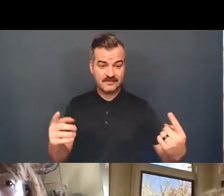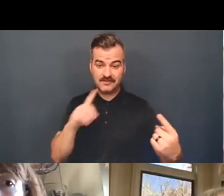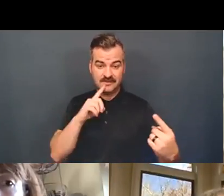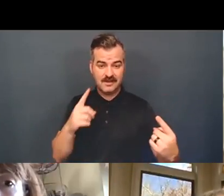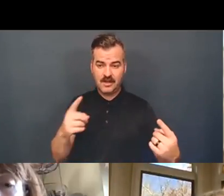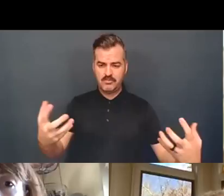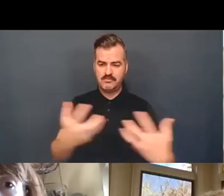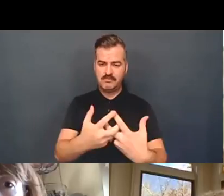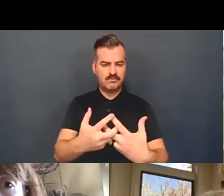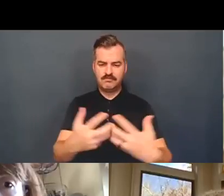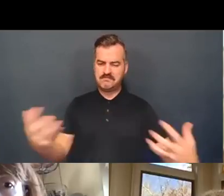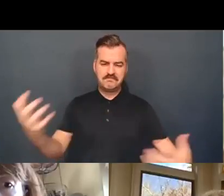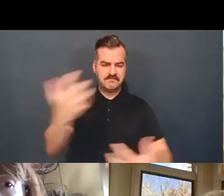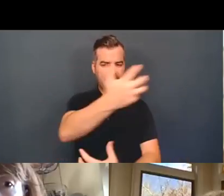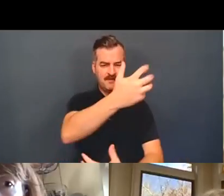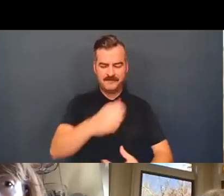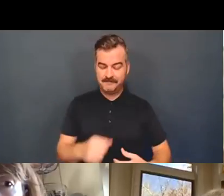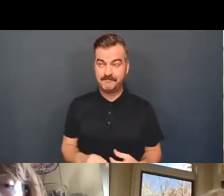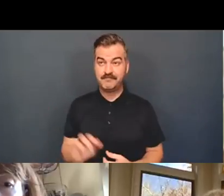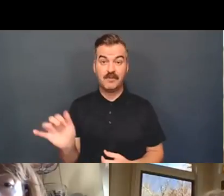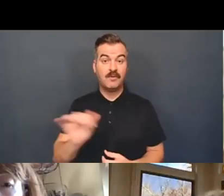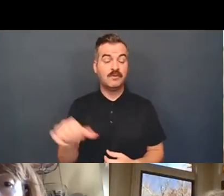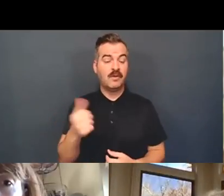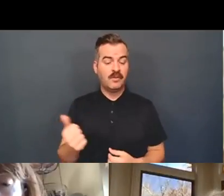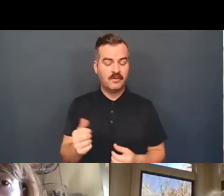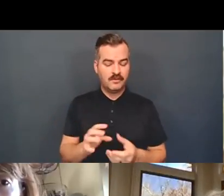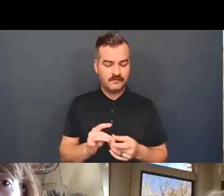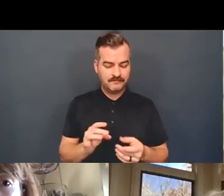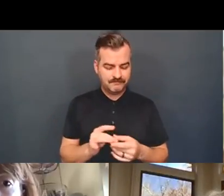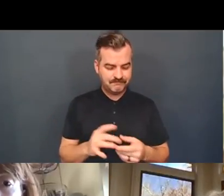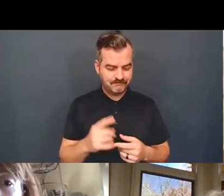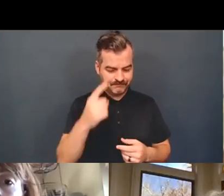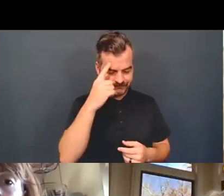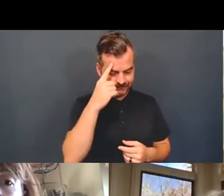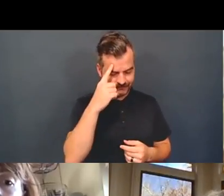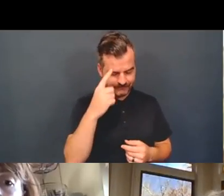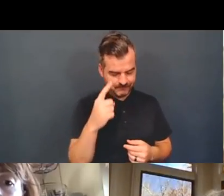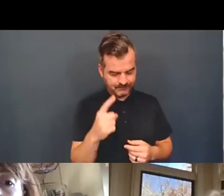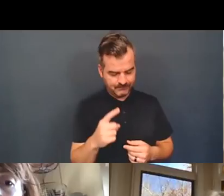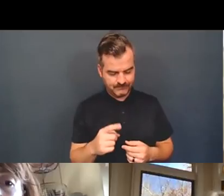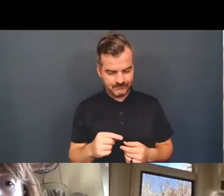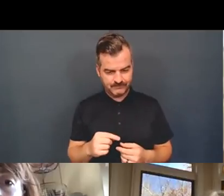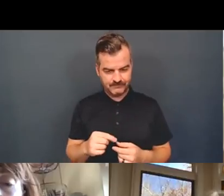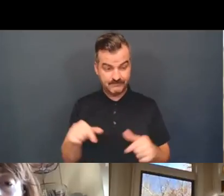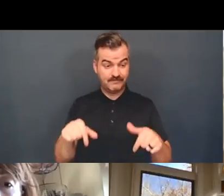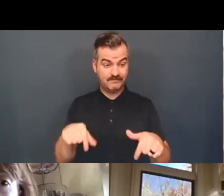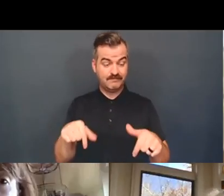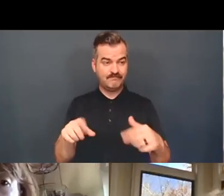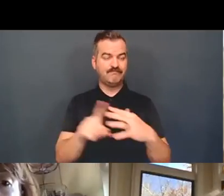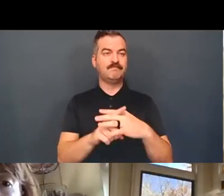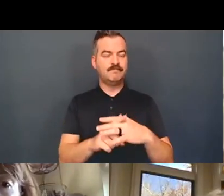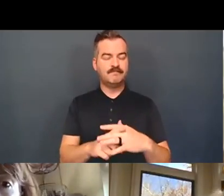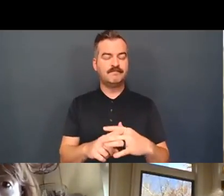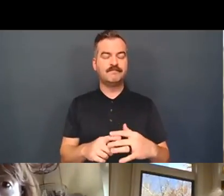the other thing that I think this brings to mind